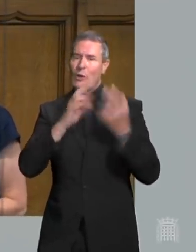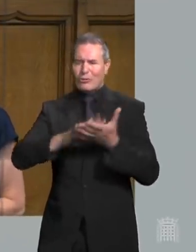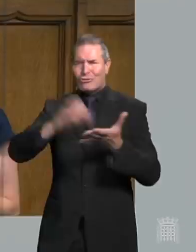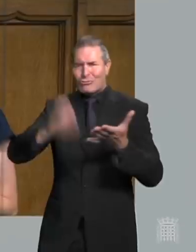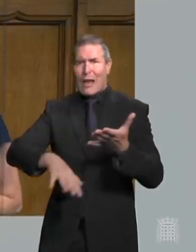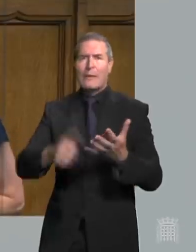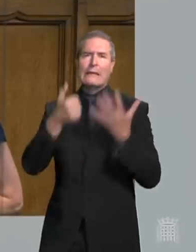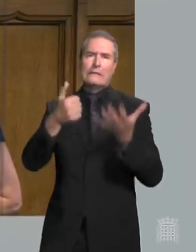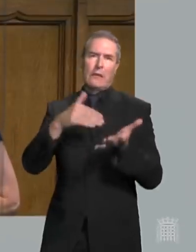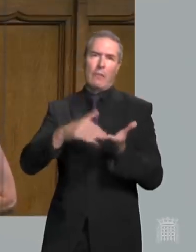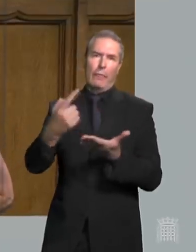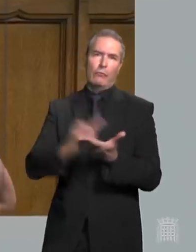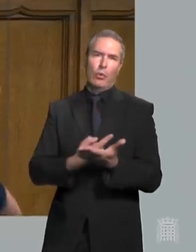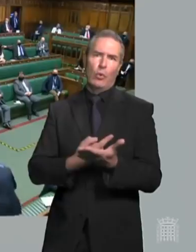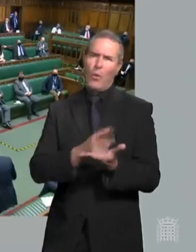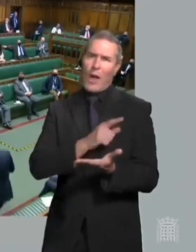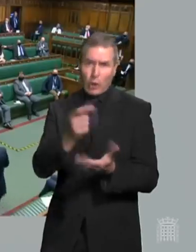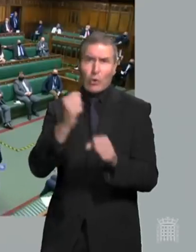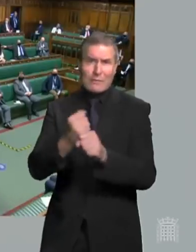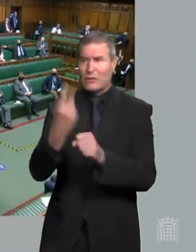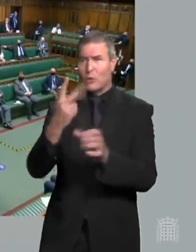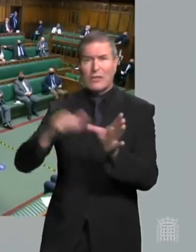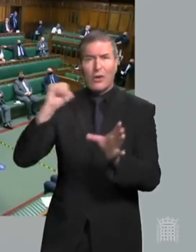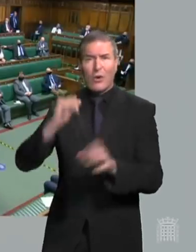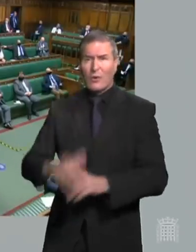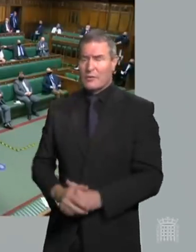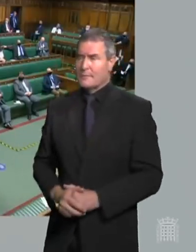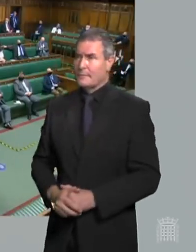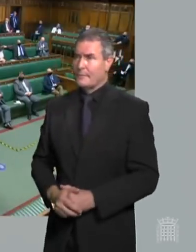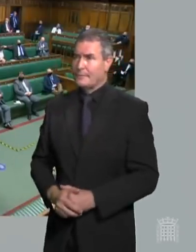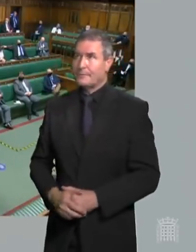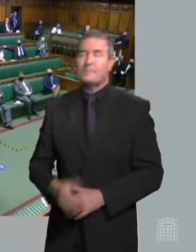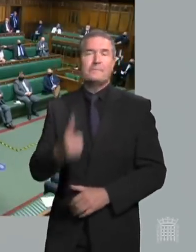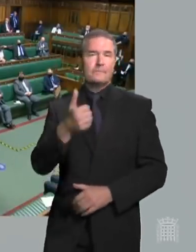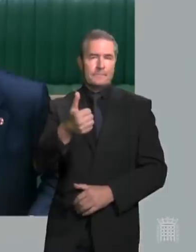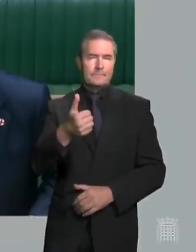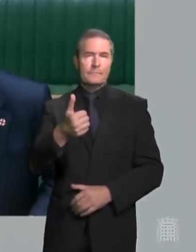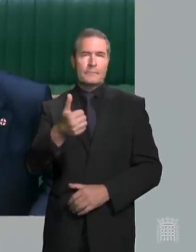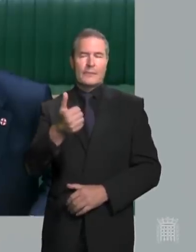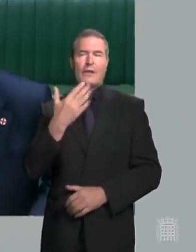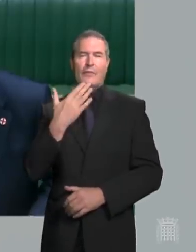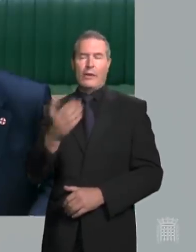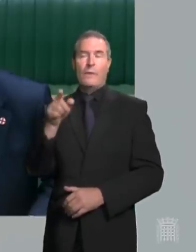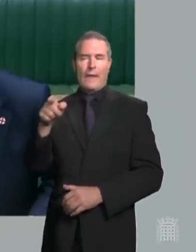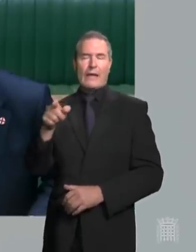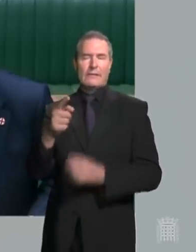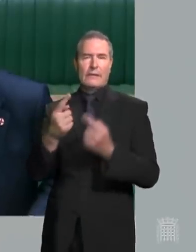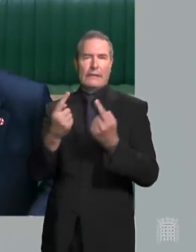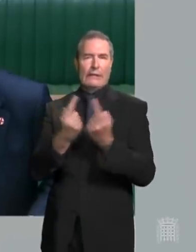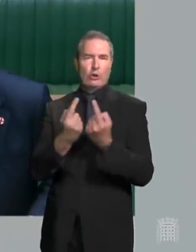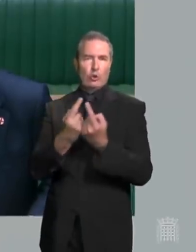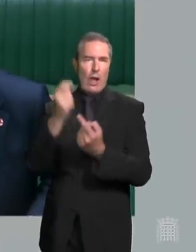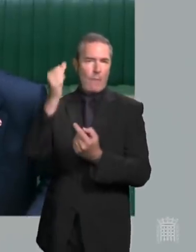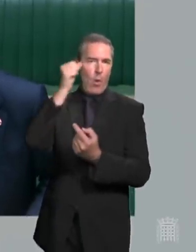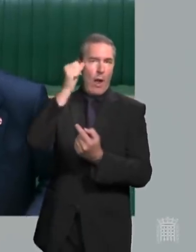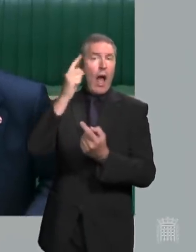the six month rule as it has committed to do so I'm great thank you the honourable lady I'm aware of the issue that she's raised to the best